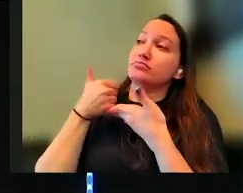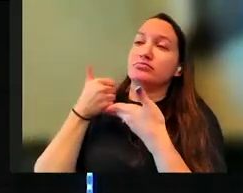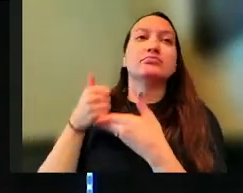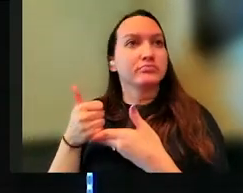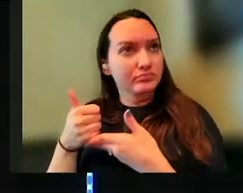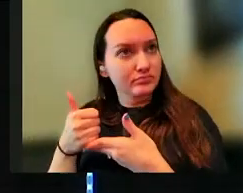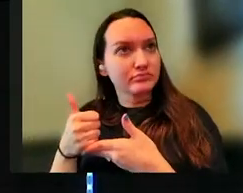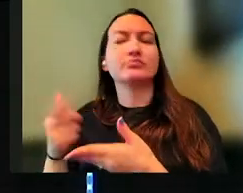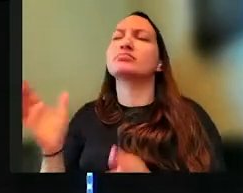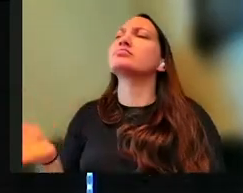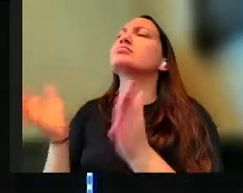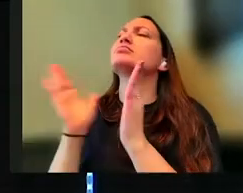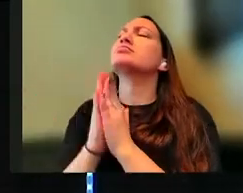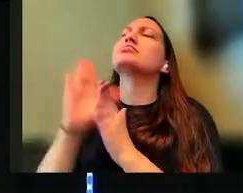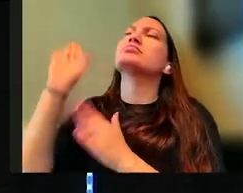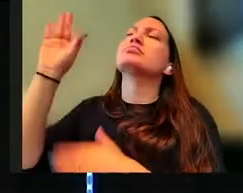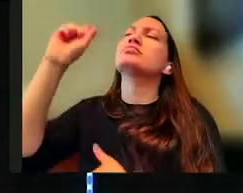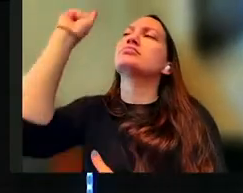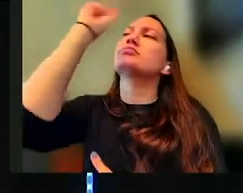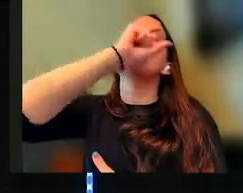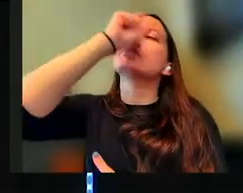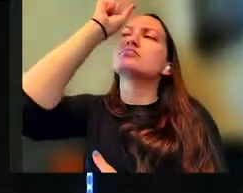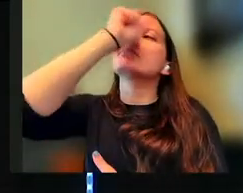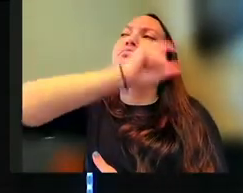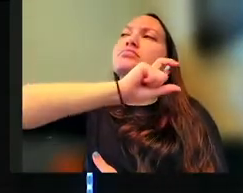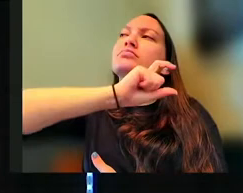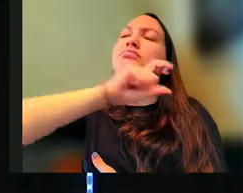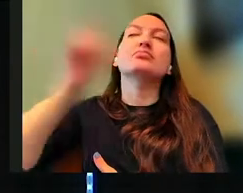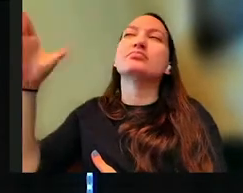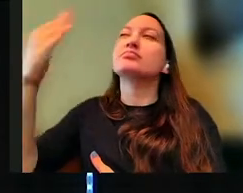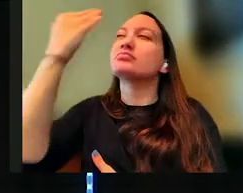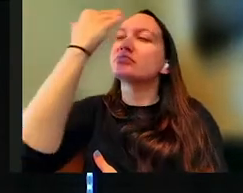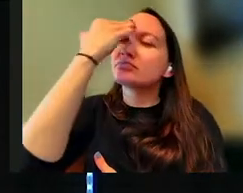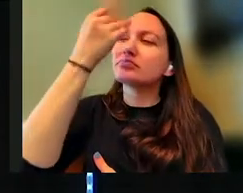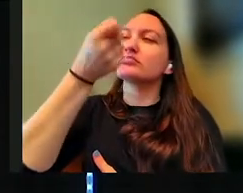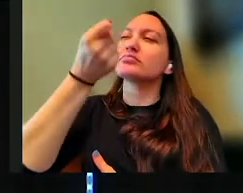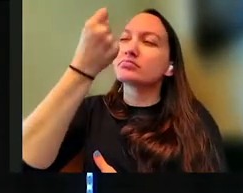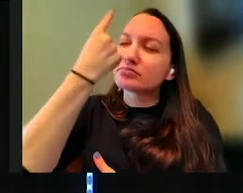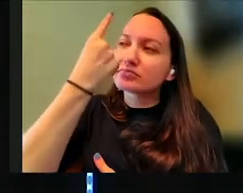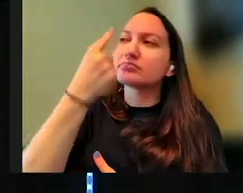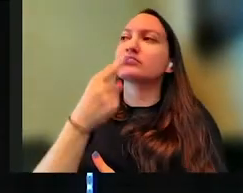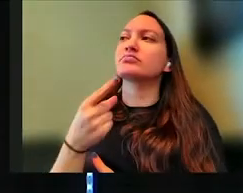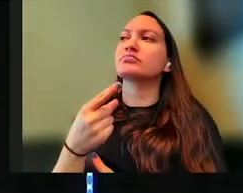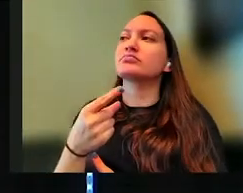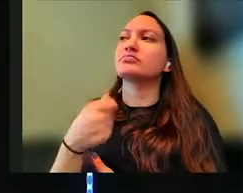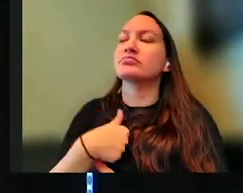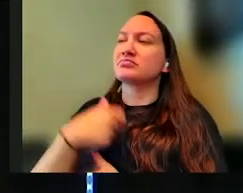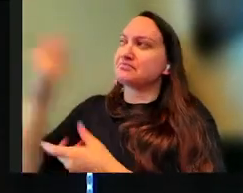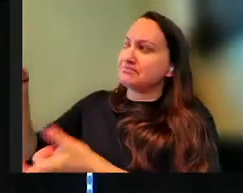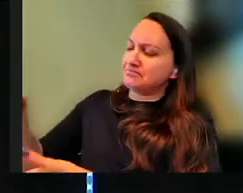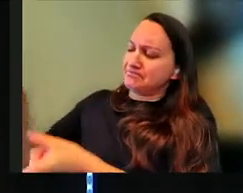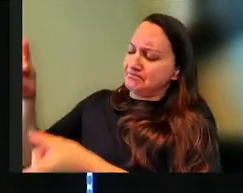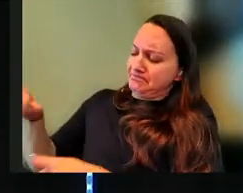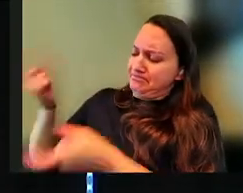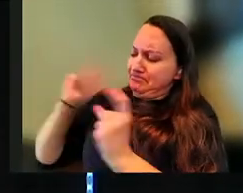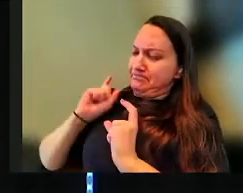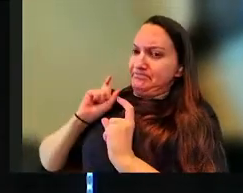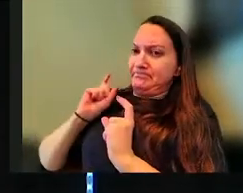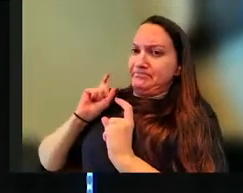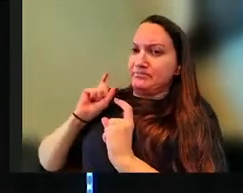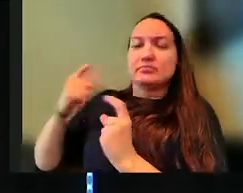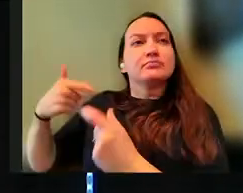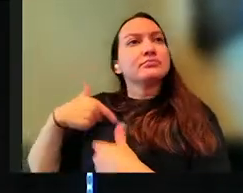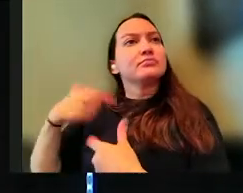So I ask for your wisdom, Lord, for your knowledge and understanding. Can it be poured out onto me so that I can do